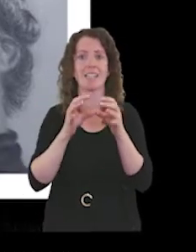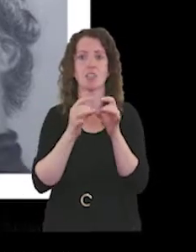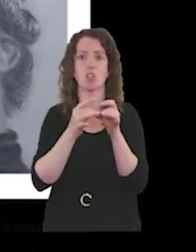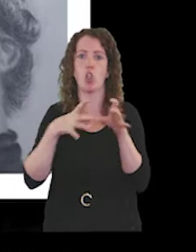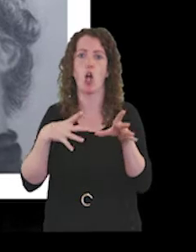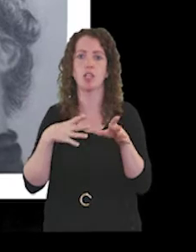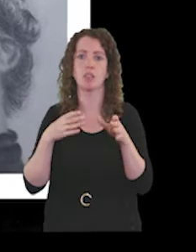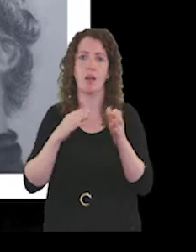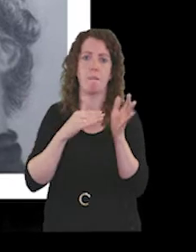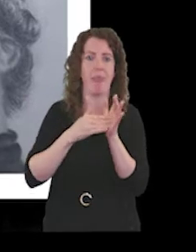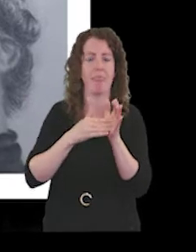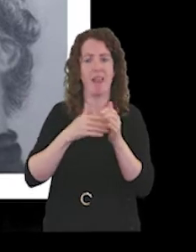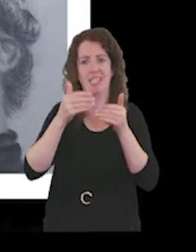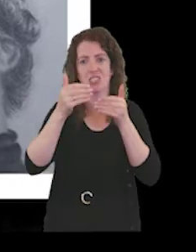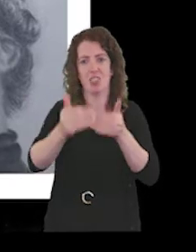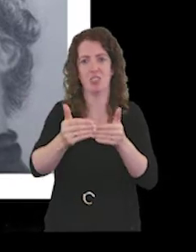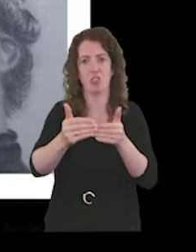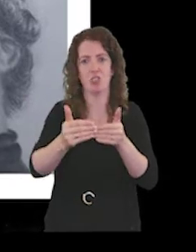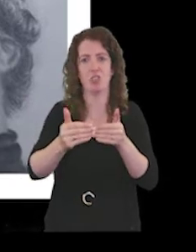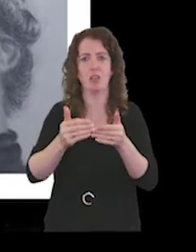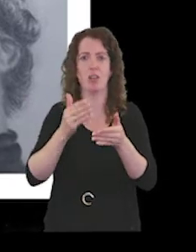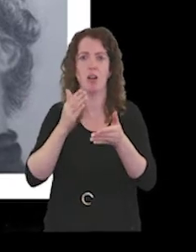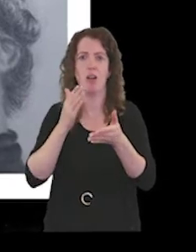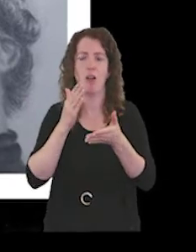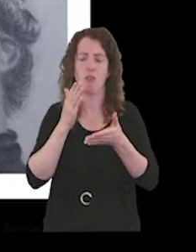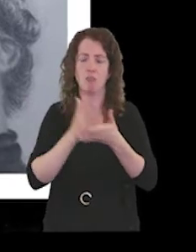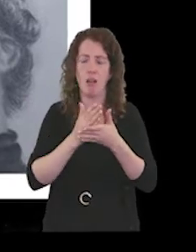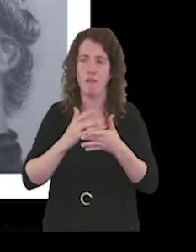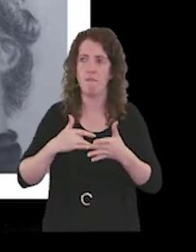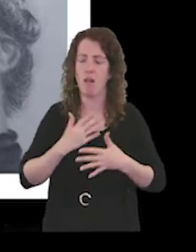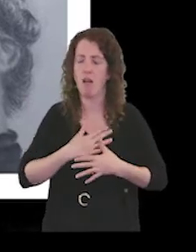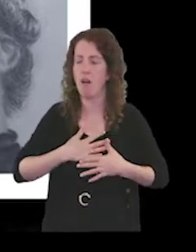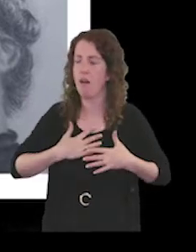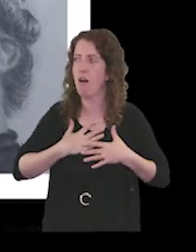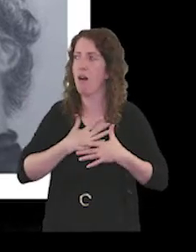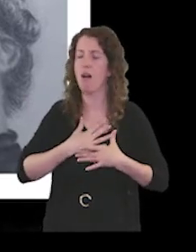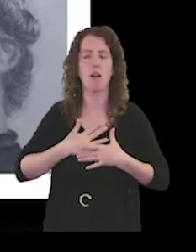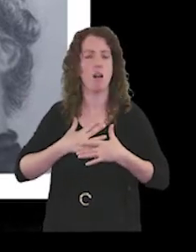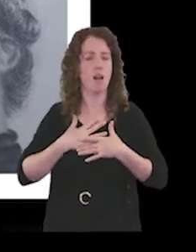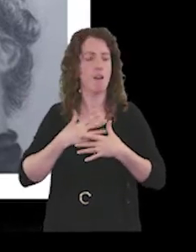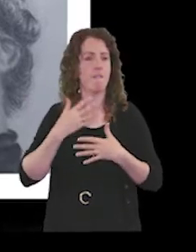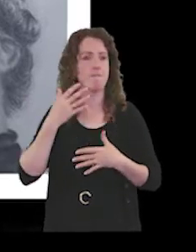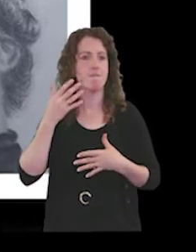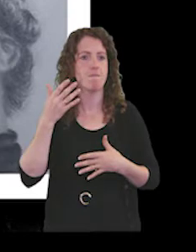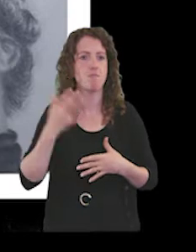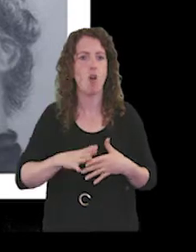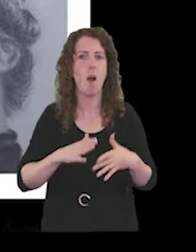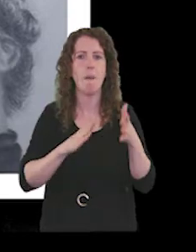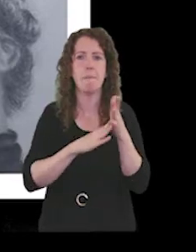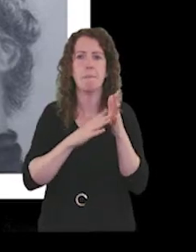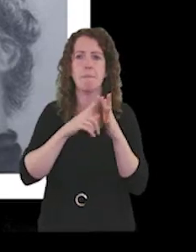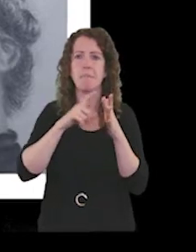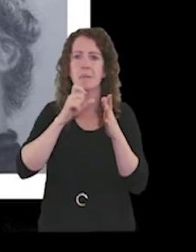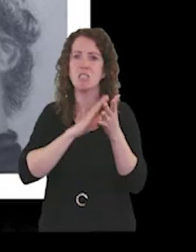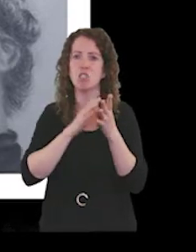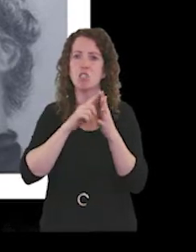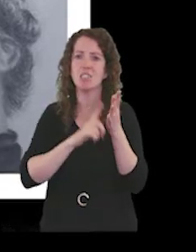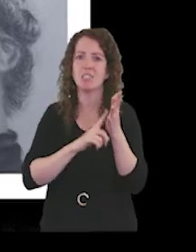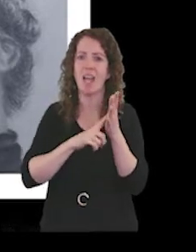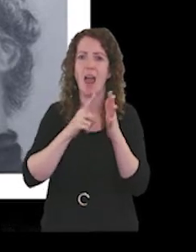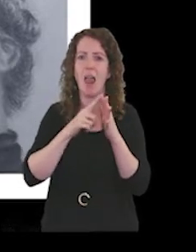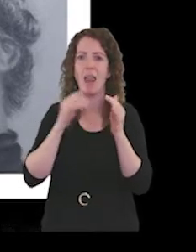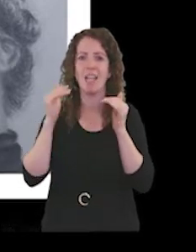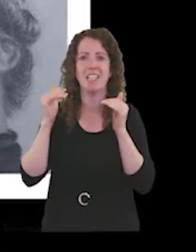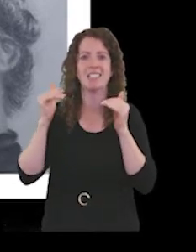session was a real tearjerker from Michelle Snowden, who was a senior